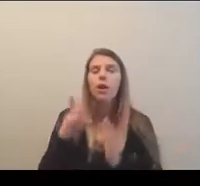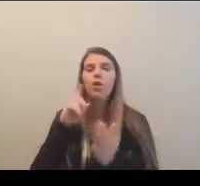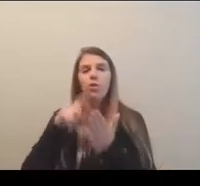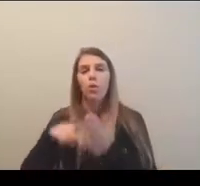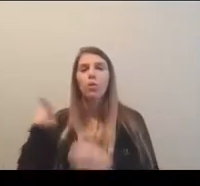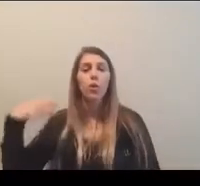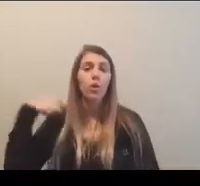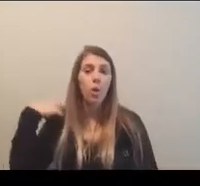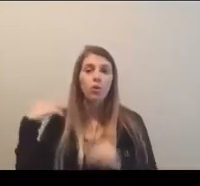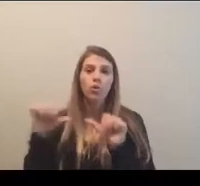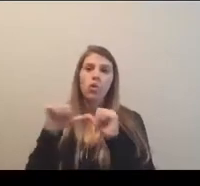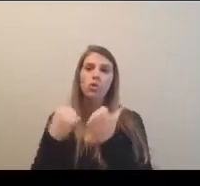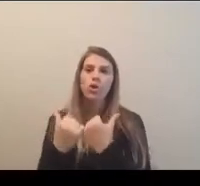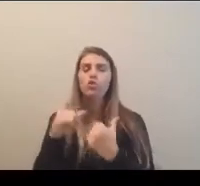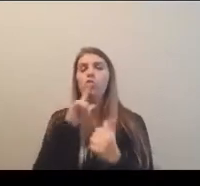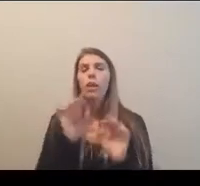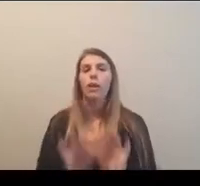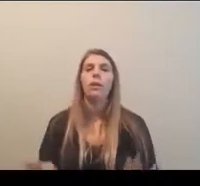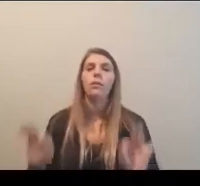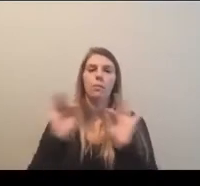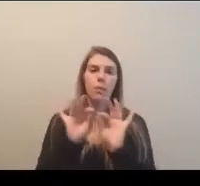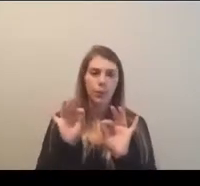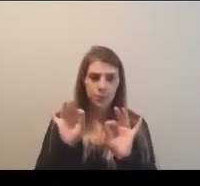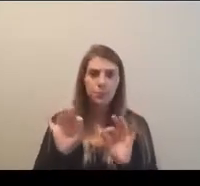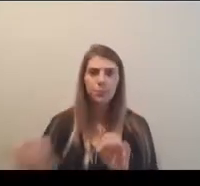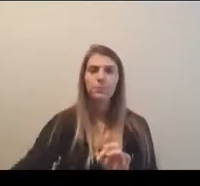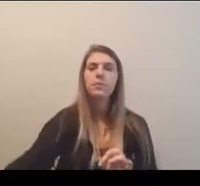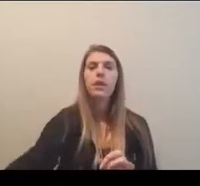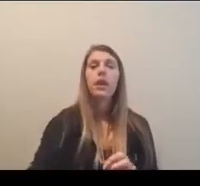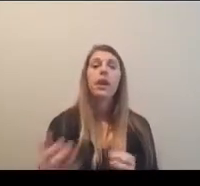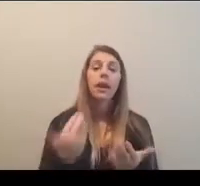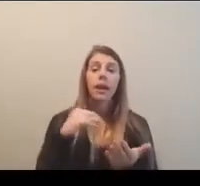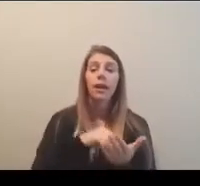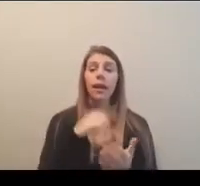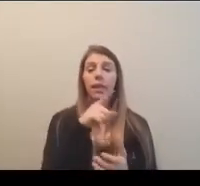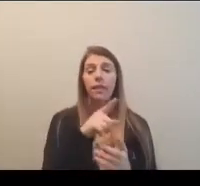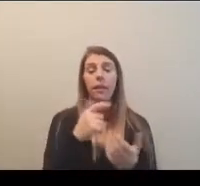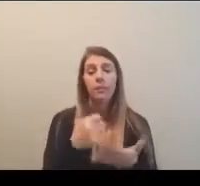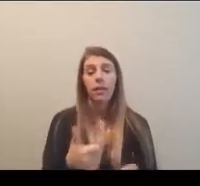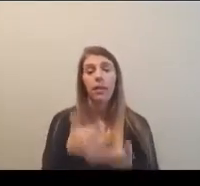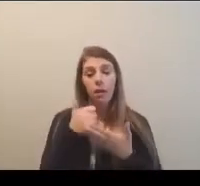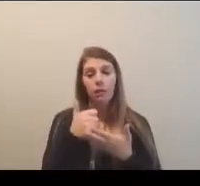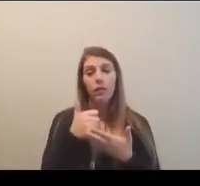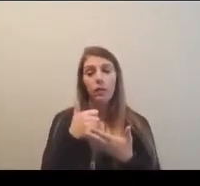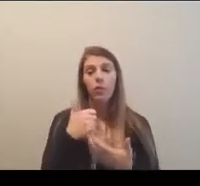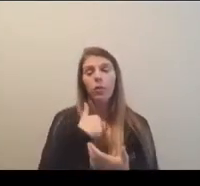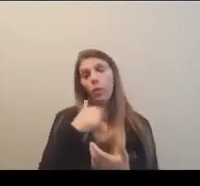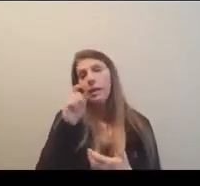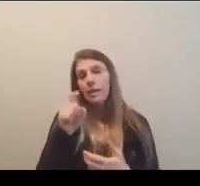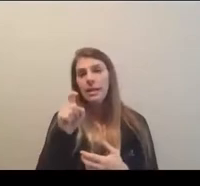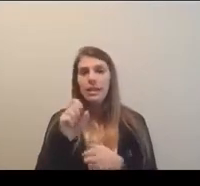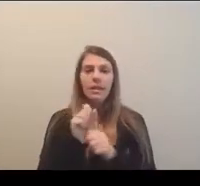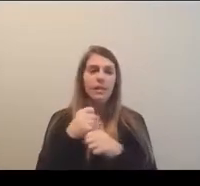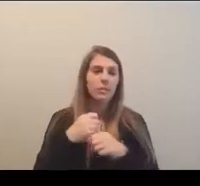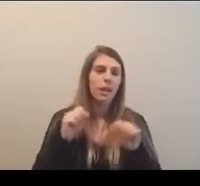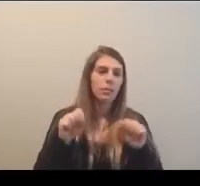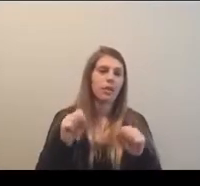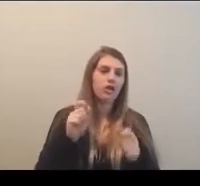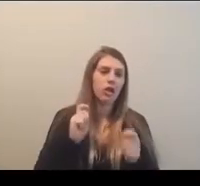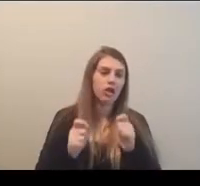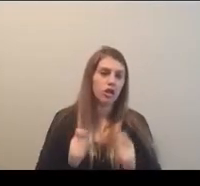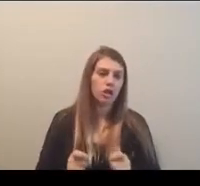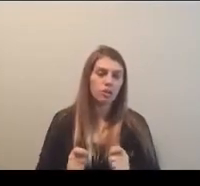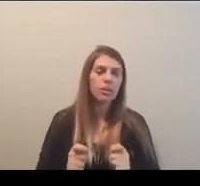coaches associations are really important and they've been, again, particularly helpful as we've needed to make potentially some adjustments